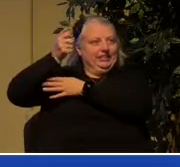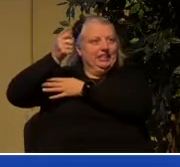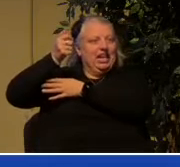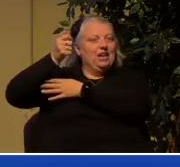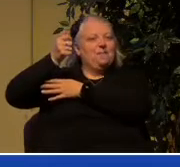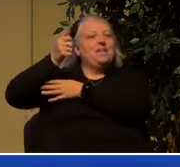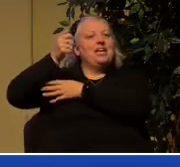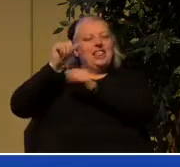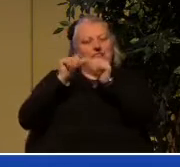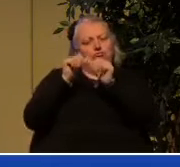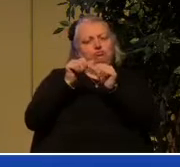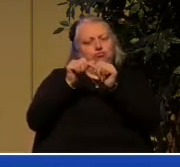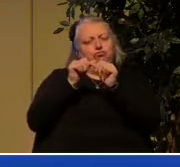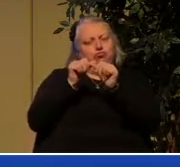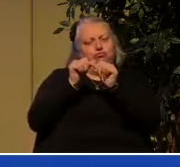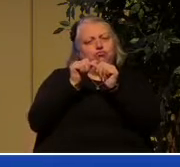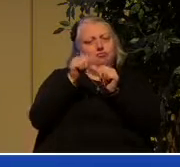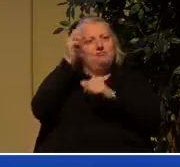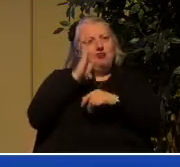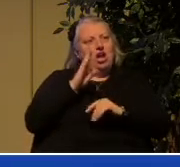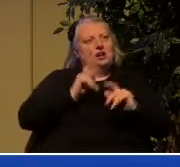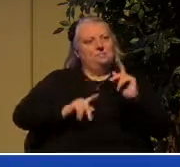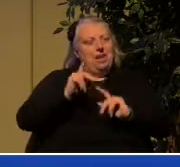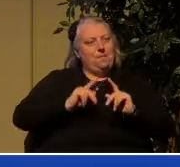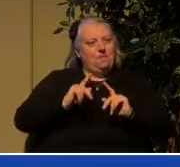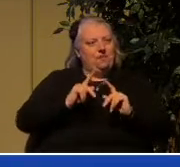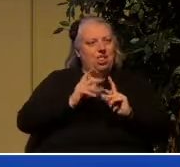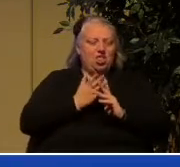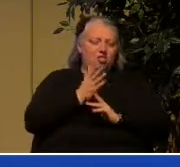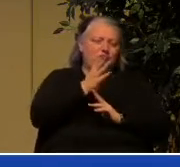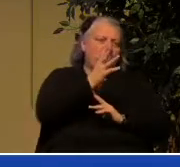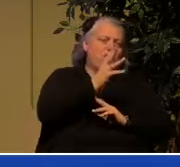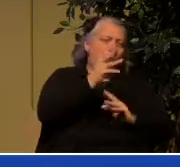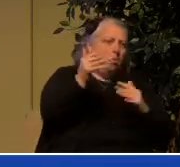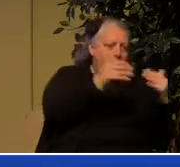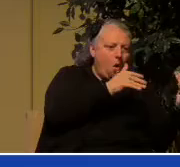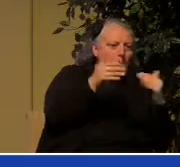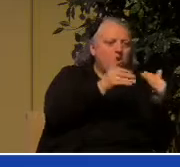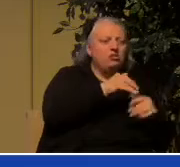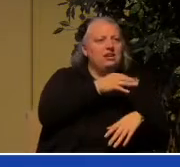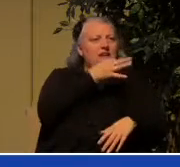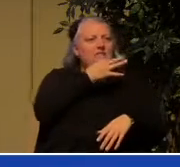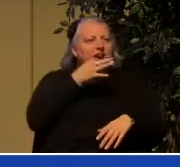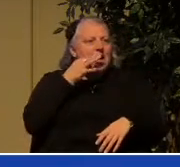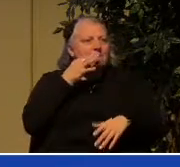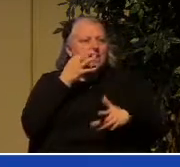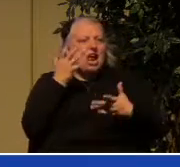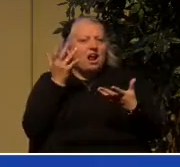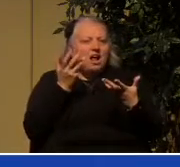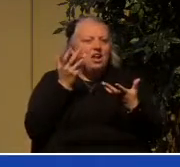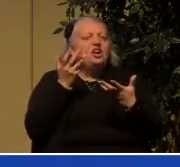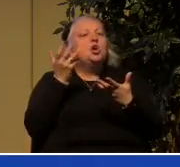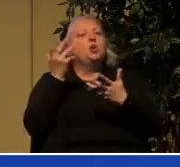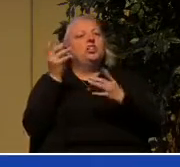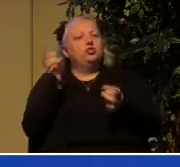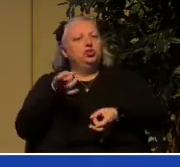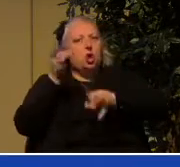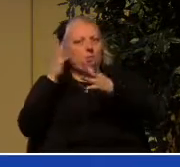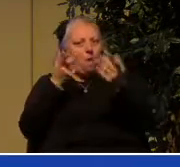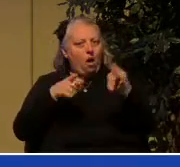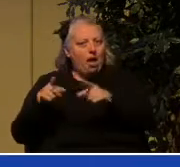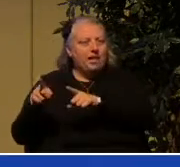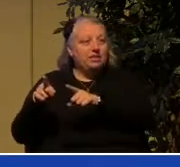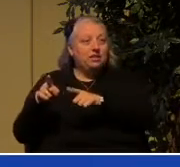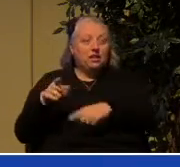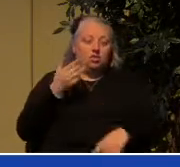people going through wars and famines and turmoils. They know that no matter how great the sufferings in the year and now,